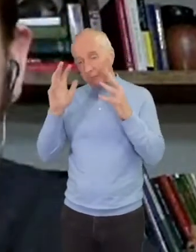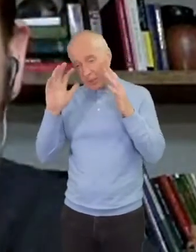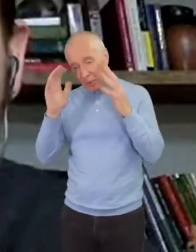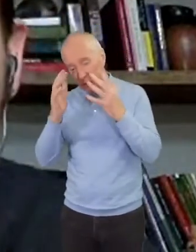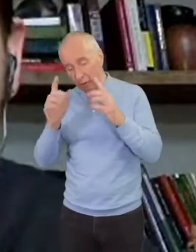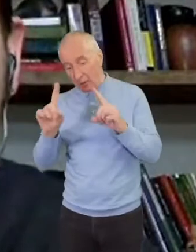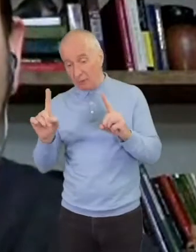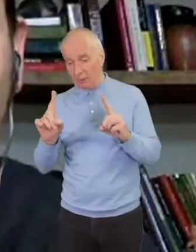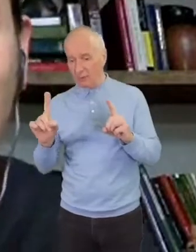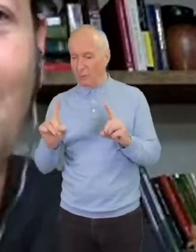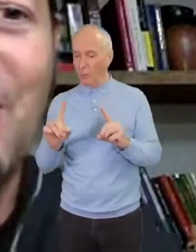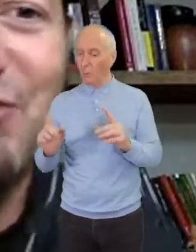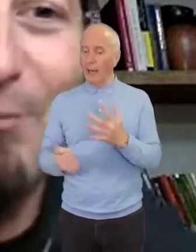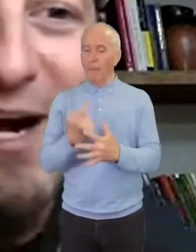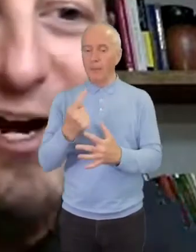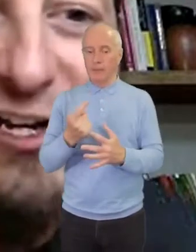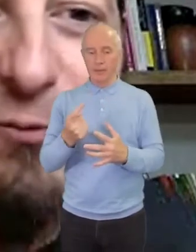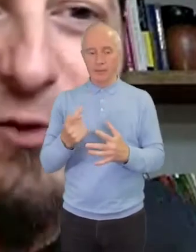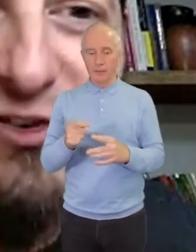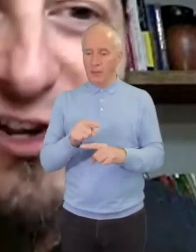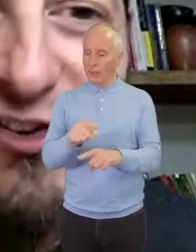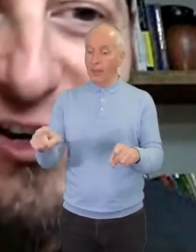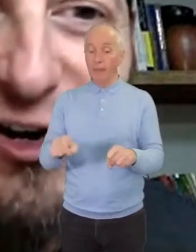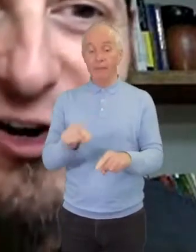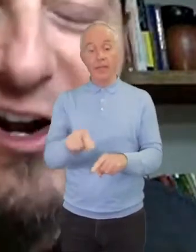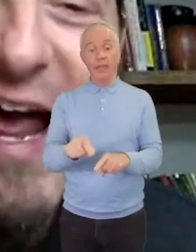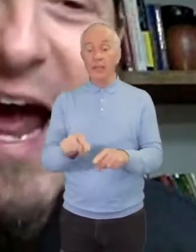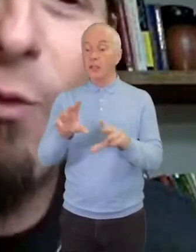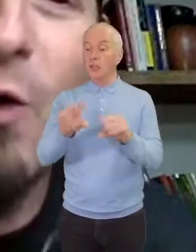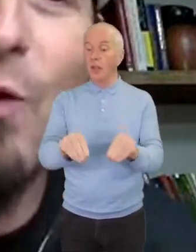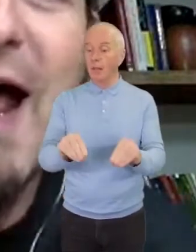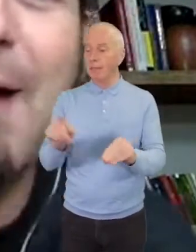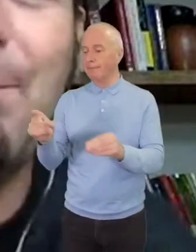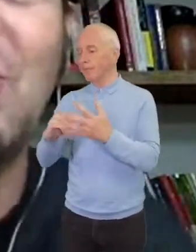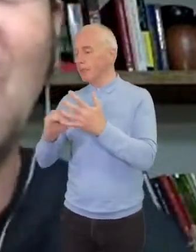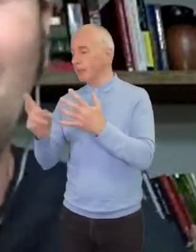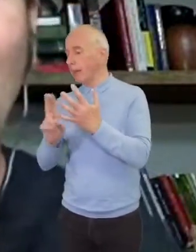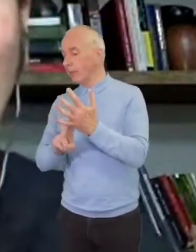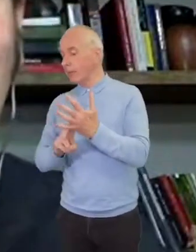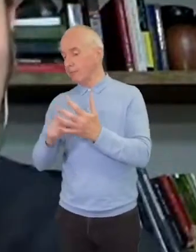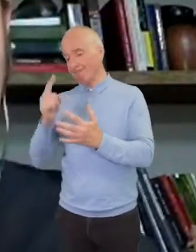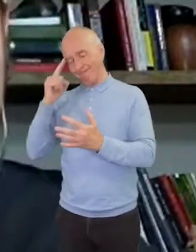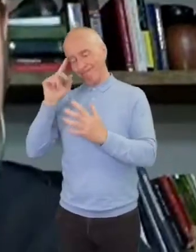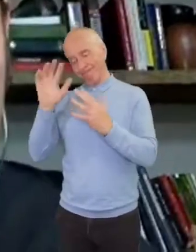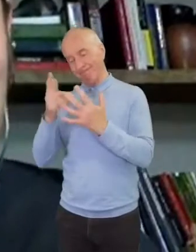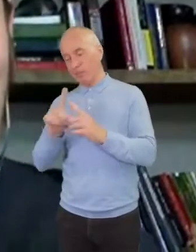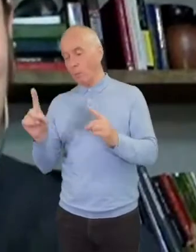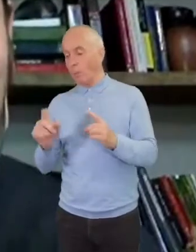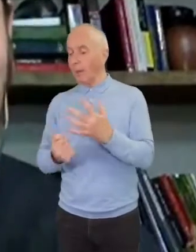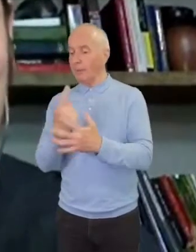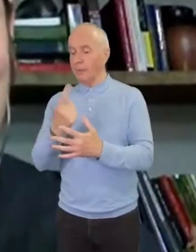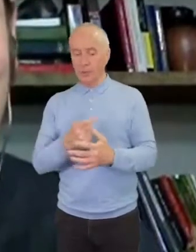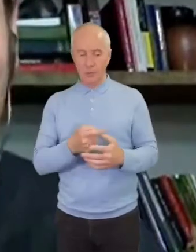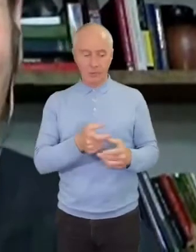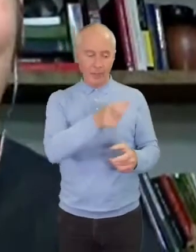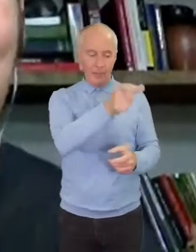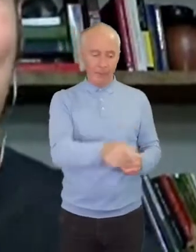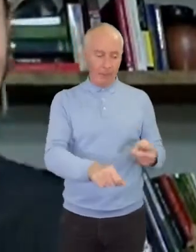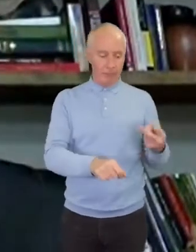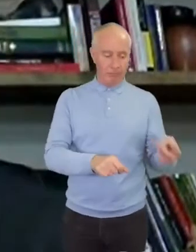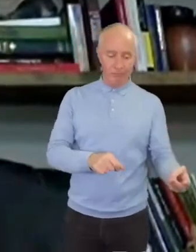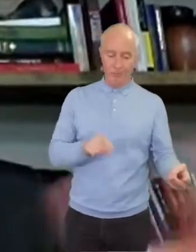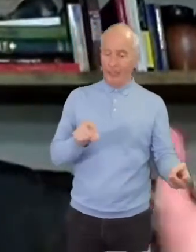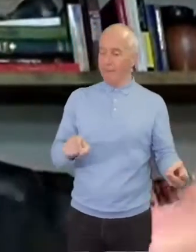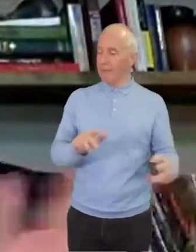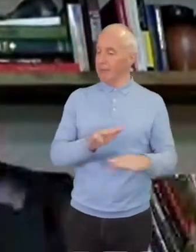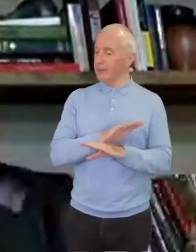happen to them if they stopped. But the Samaritan was concerned at what would happen to the person in the ditch if they did not